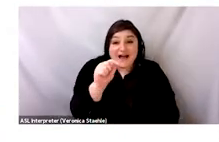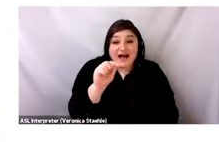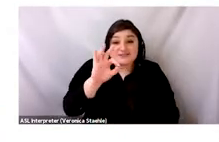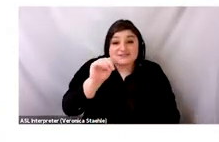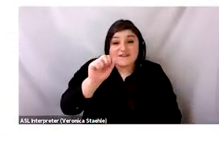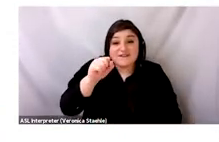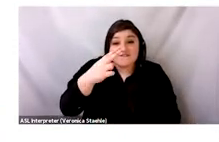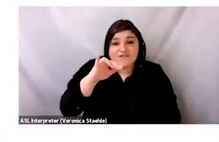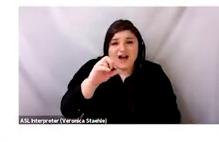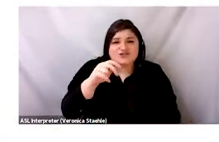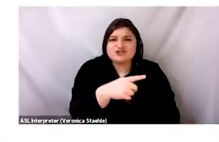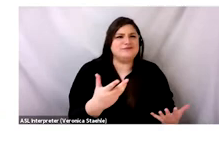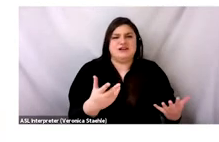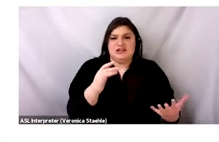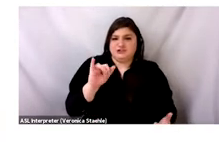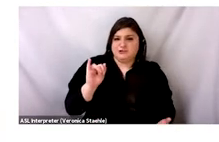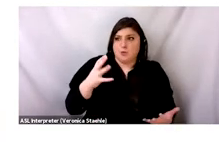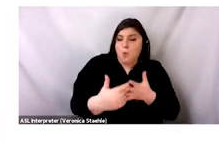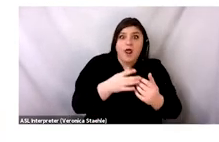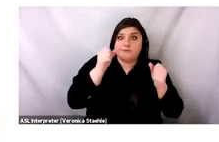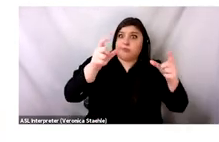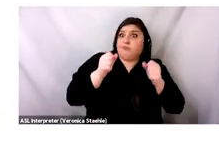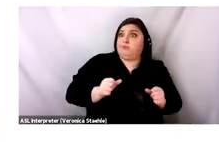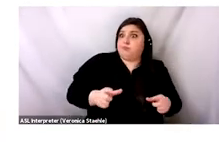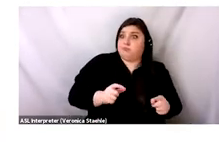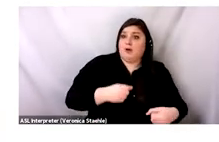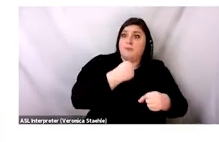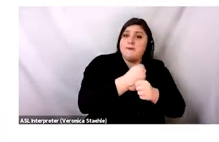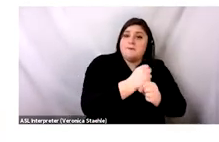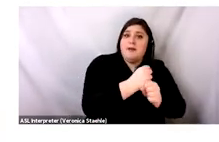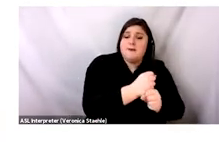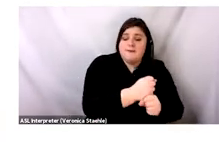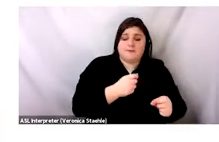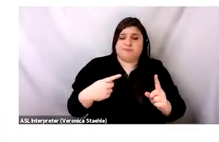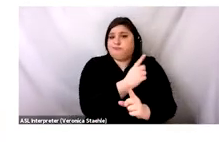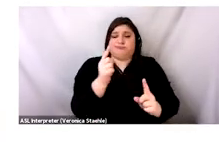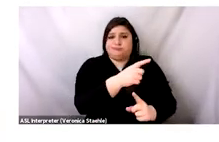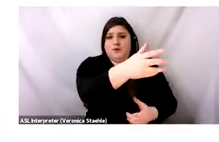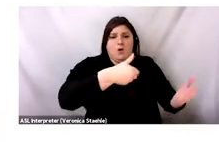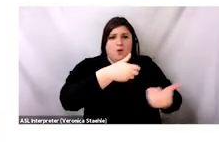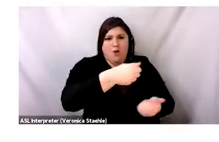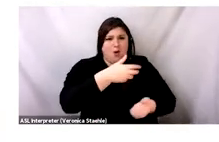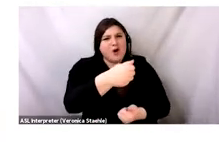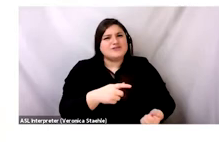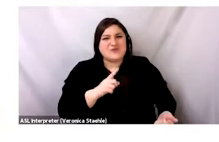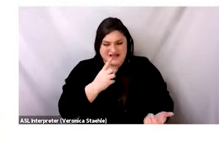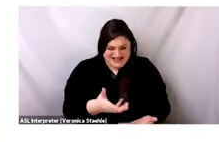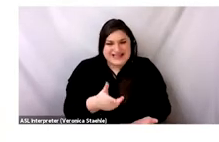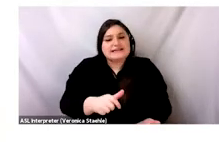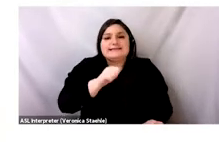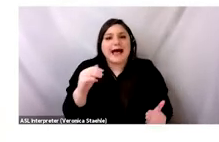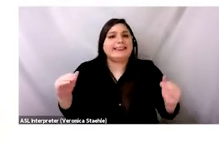fashion, basically fast fashion waist, right? So anyway, the point I was trying to make is, it's not so simple.